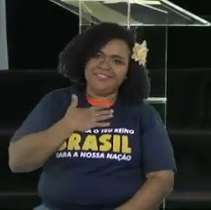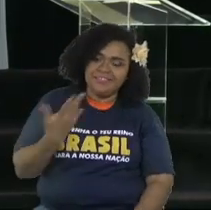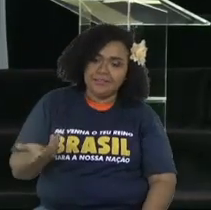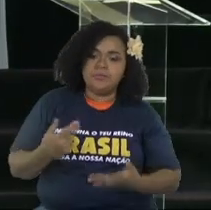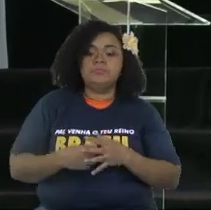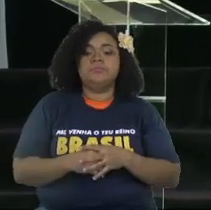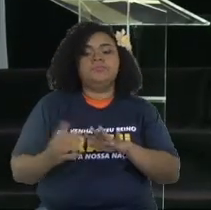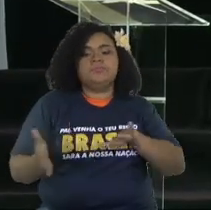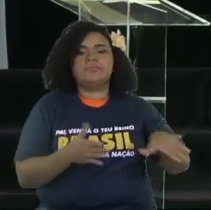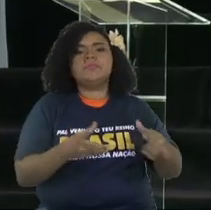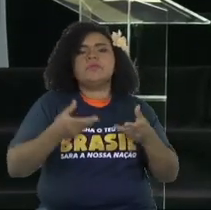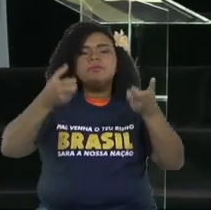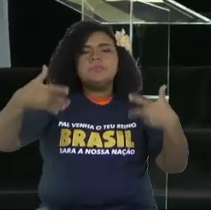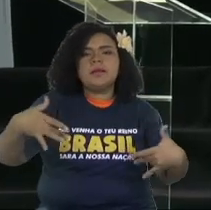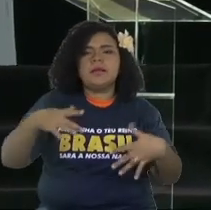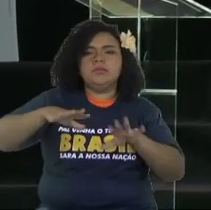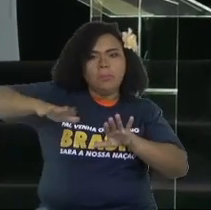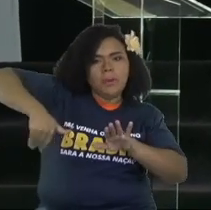drowned?